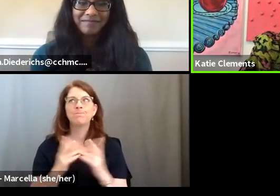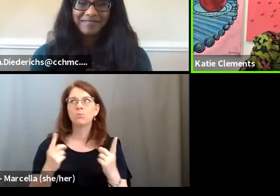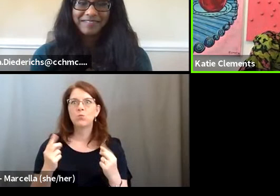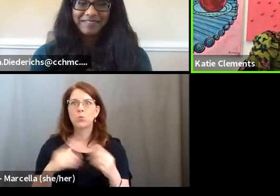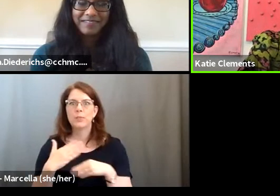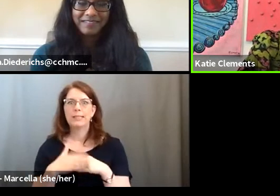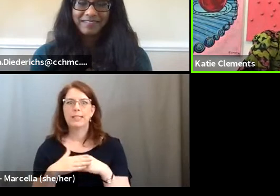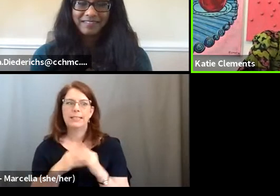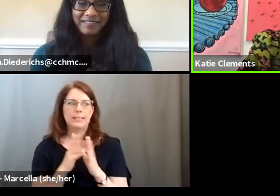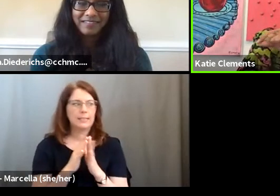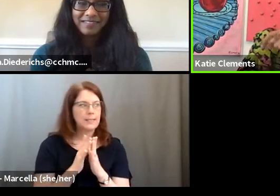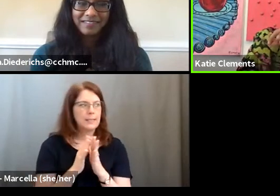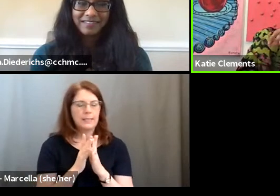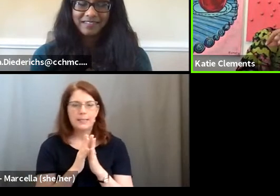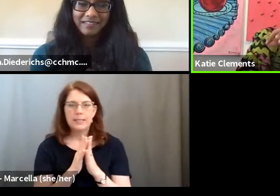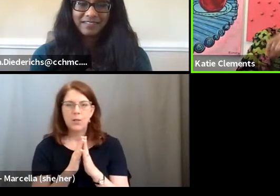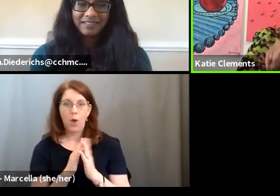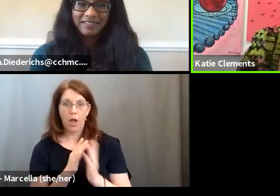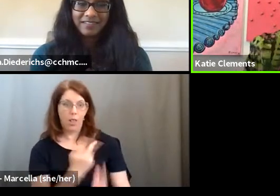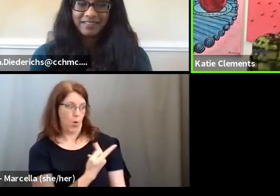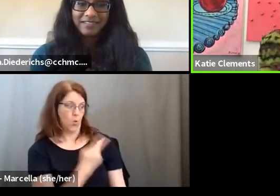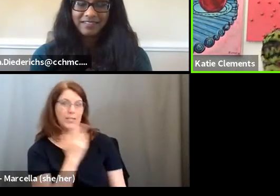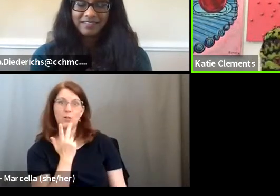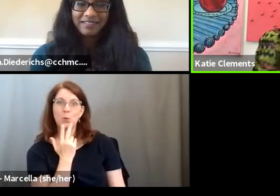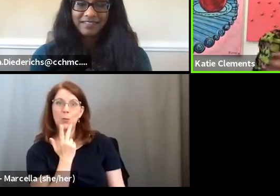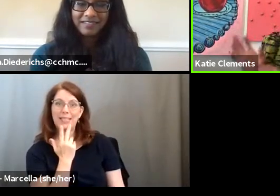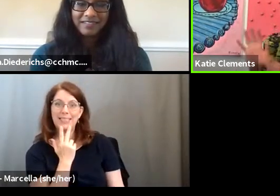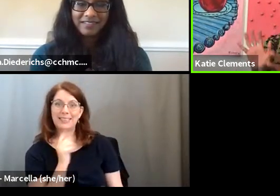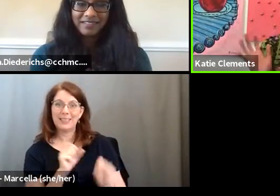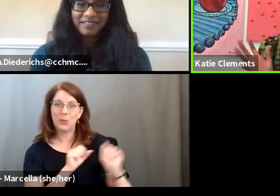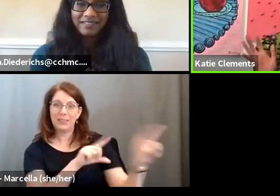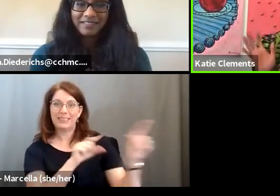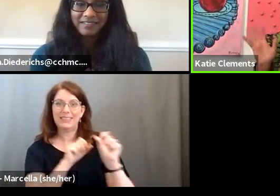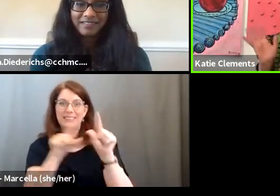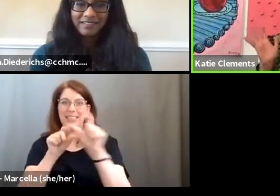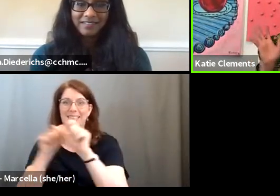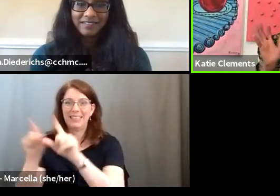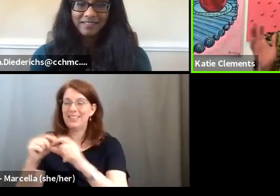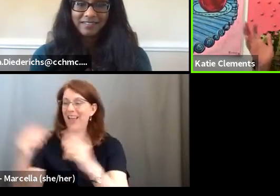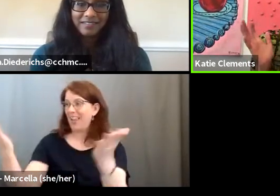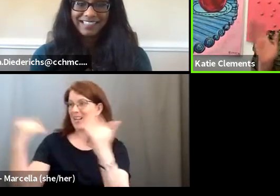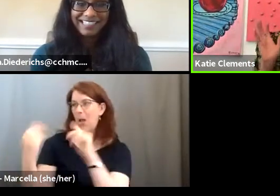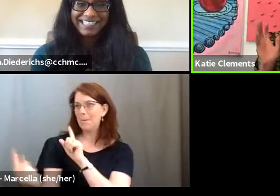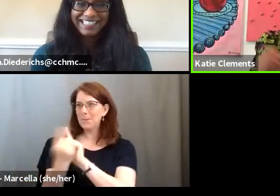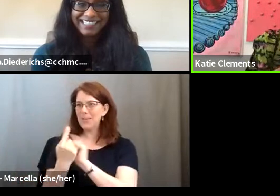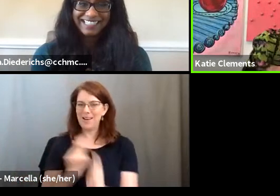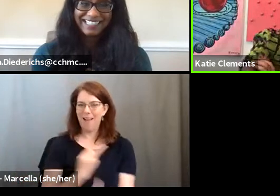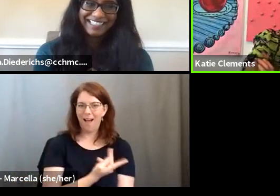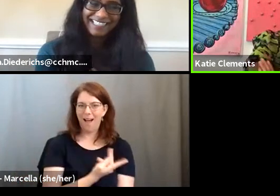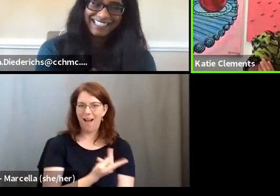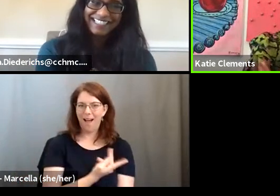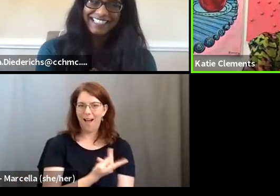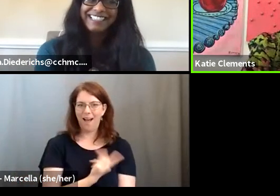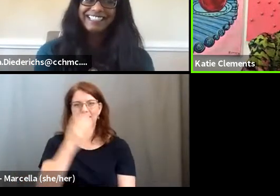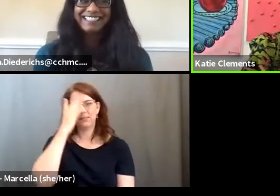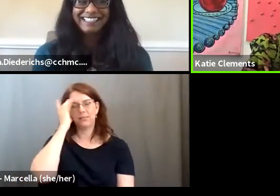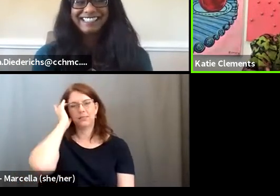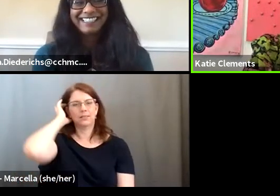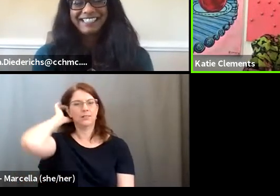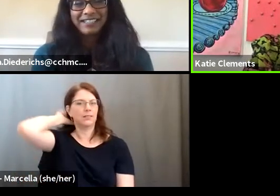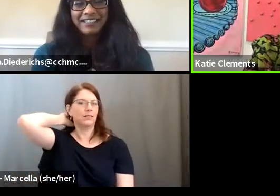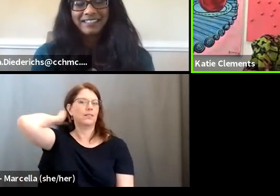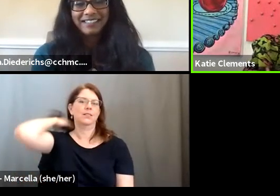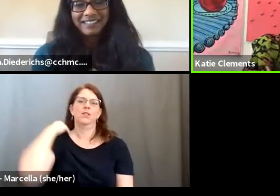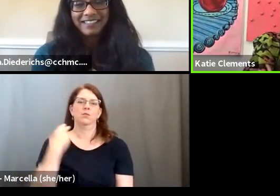do next? So we started saying we're twins and sending out to all the agencies. Come meet us. You know, we're trying to use our twin